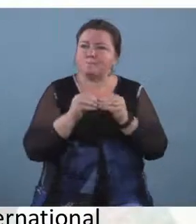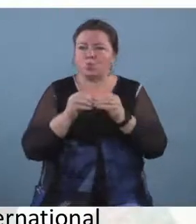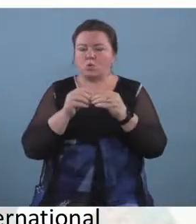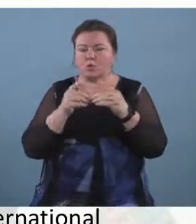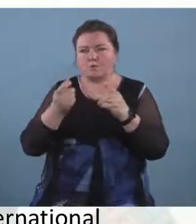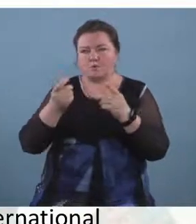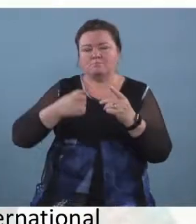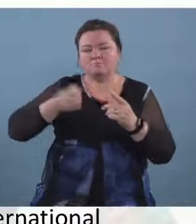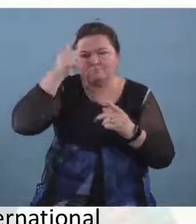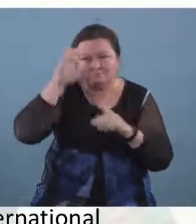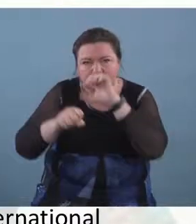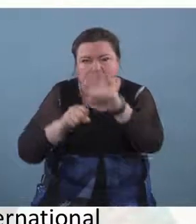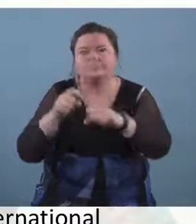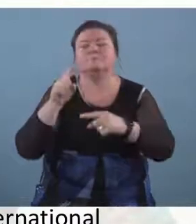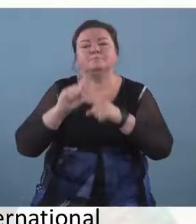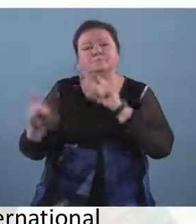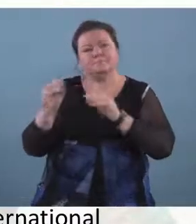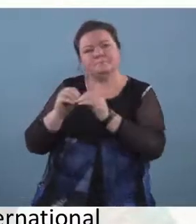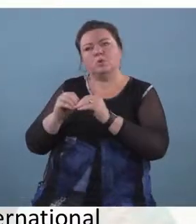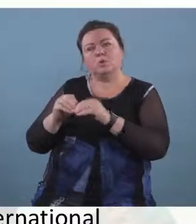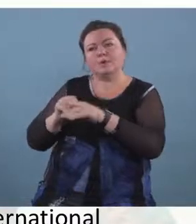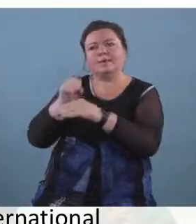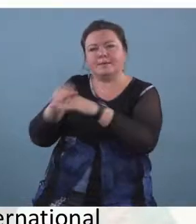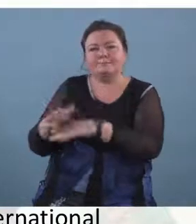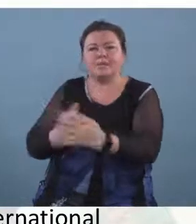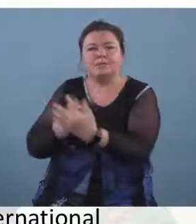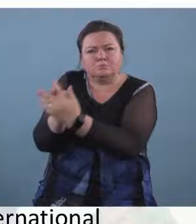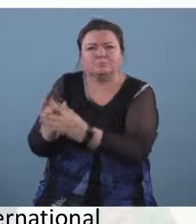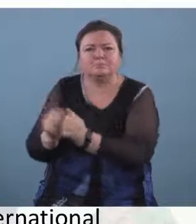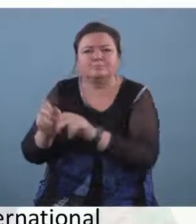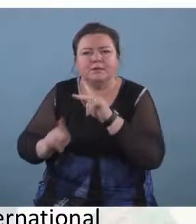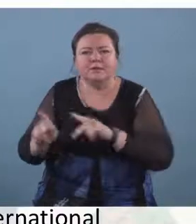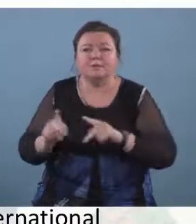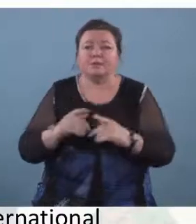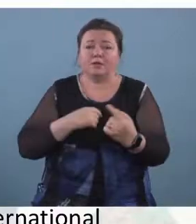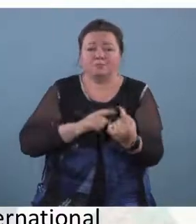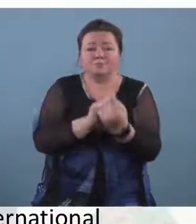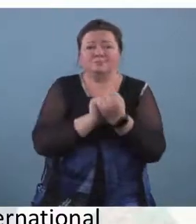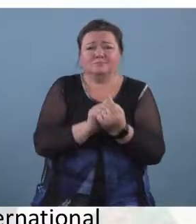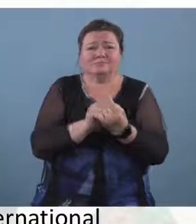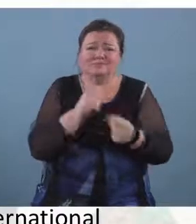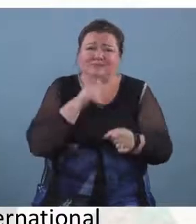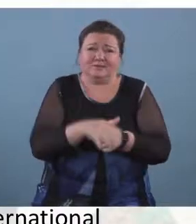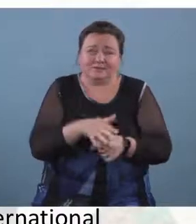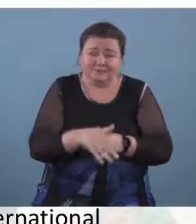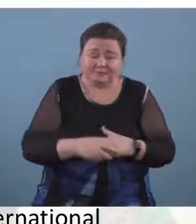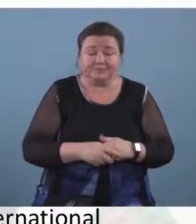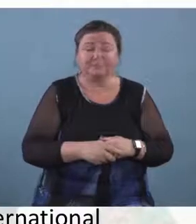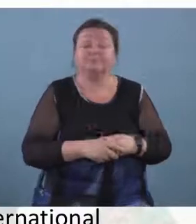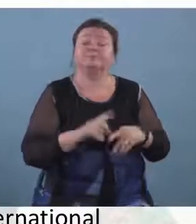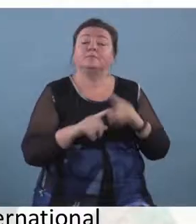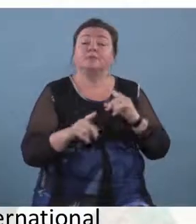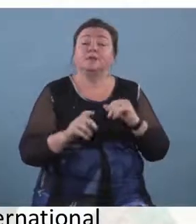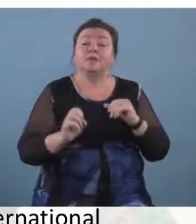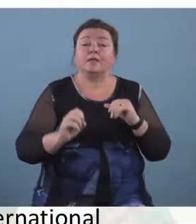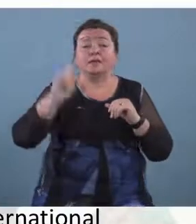because you can never make any real impact on a one-off basis. Holistic education projects are